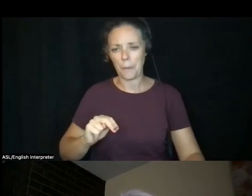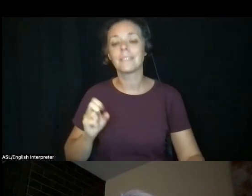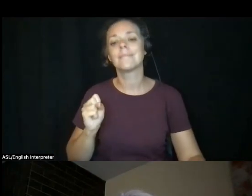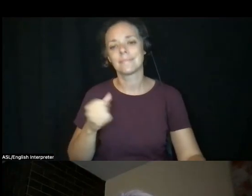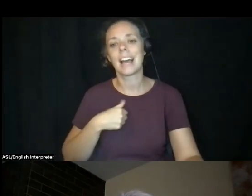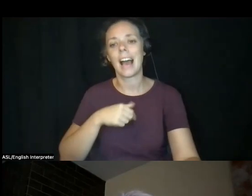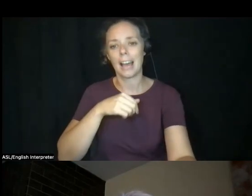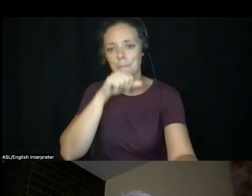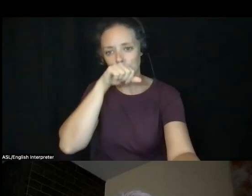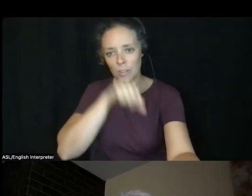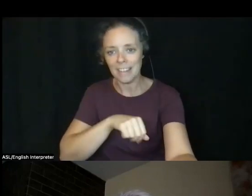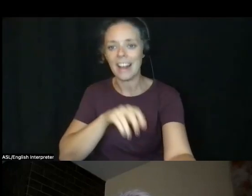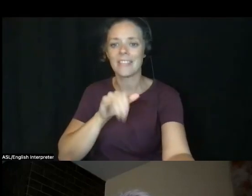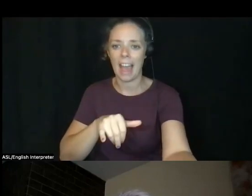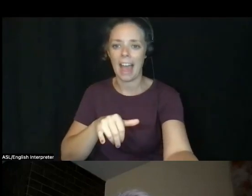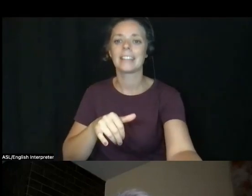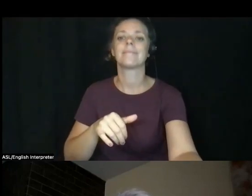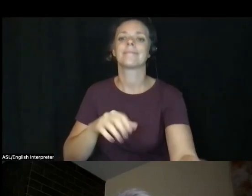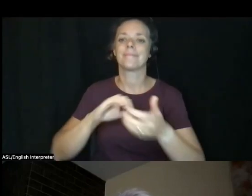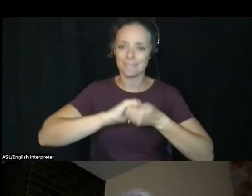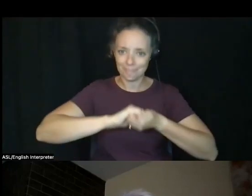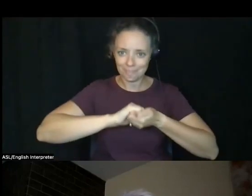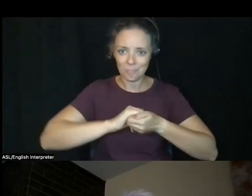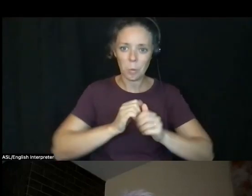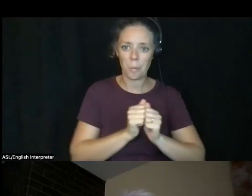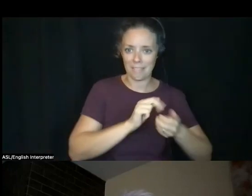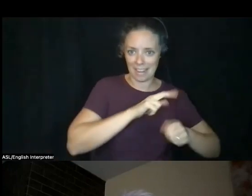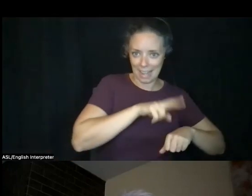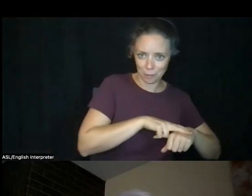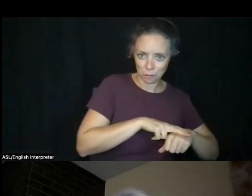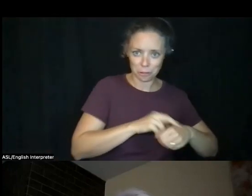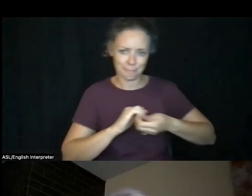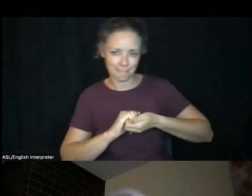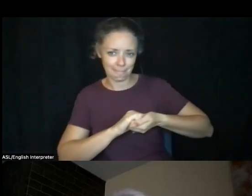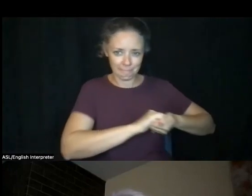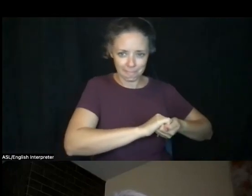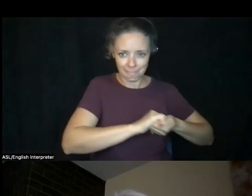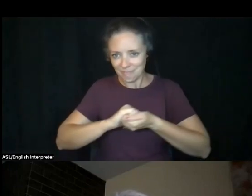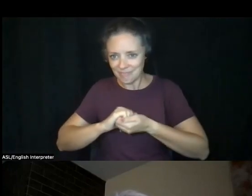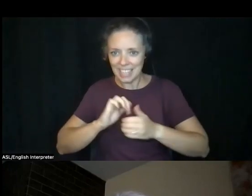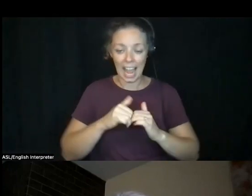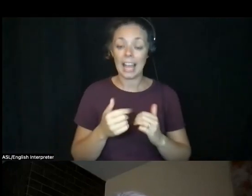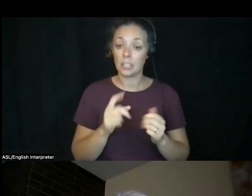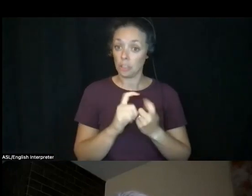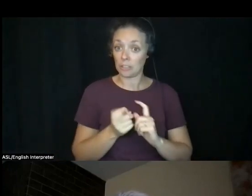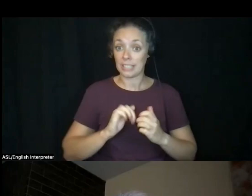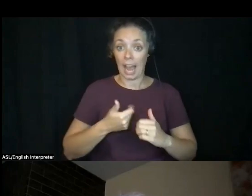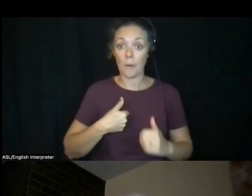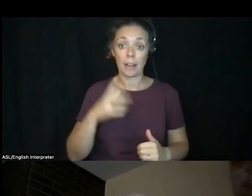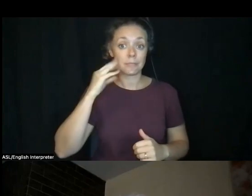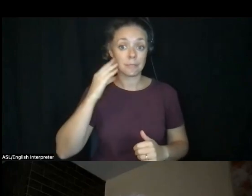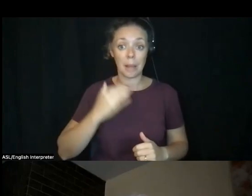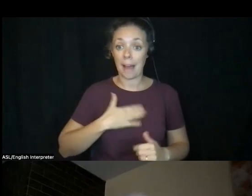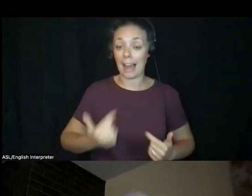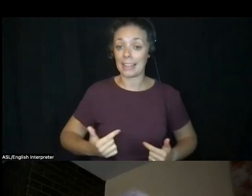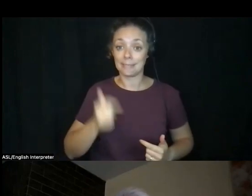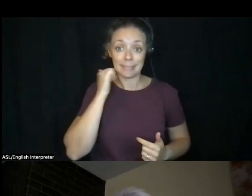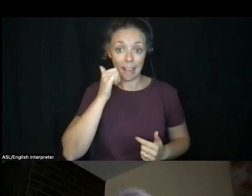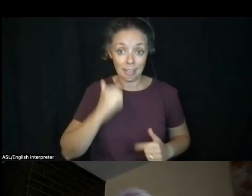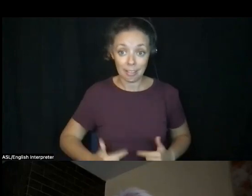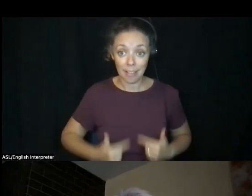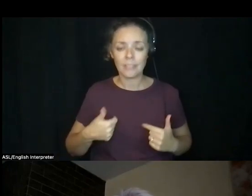collaboration with nature. It changes how I go my daily life. I have this different